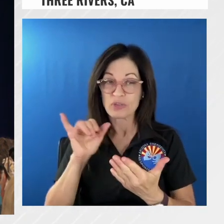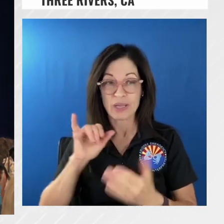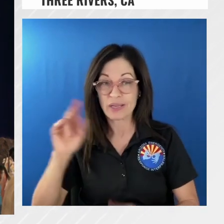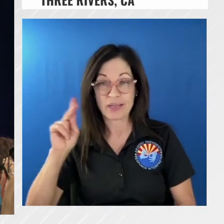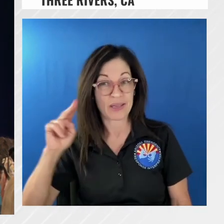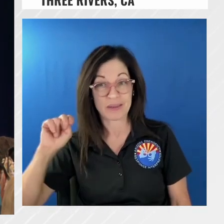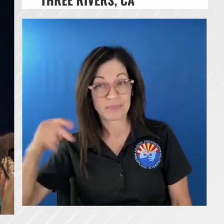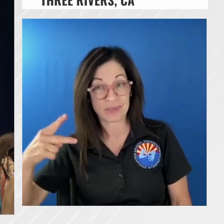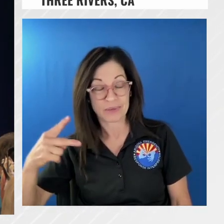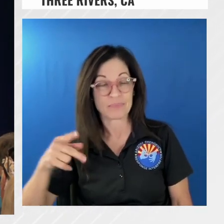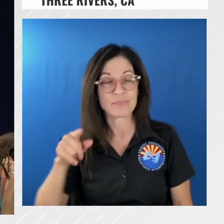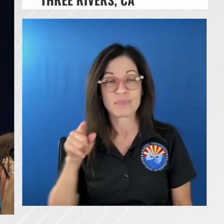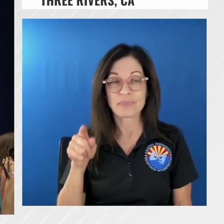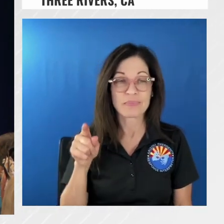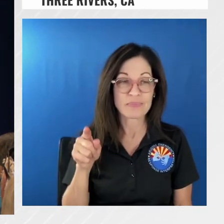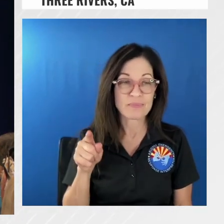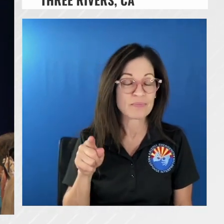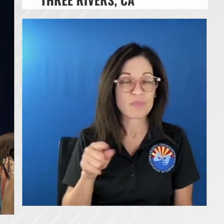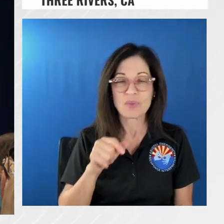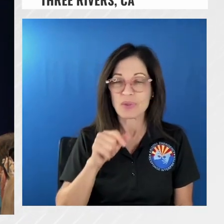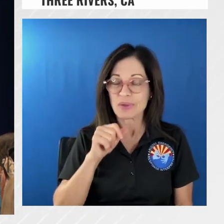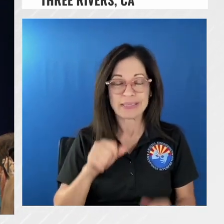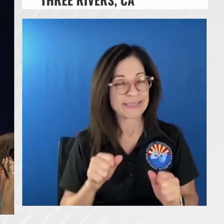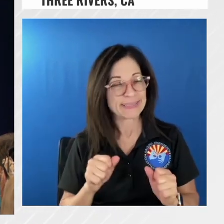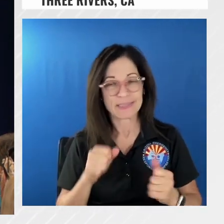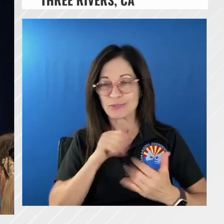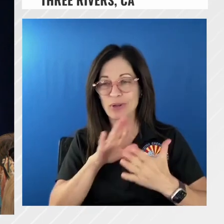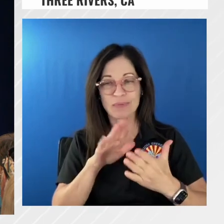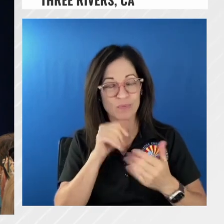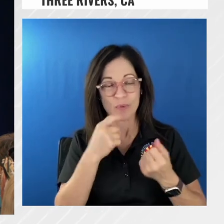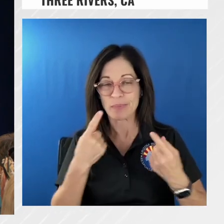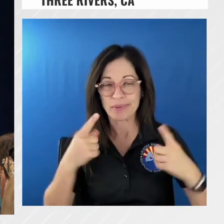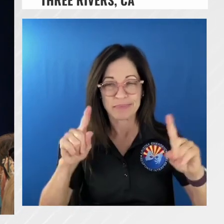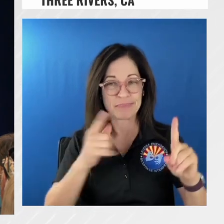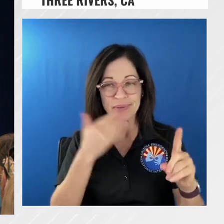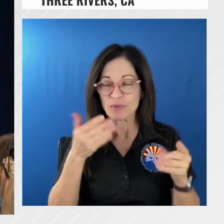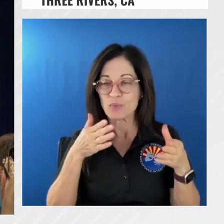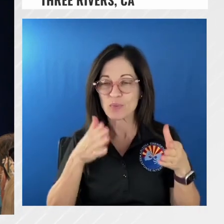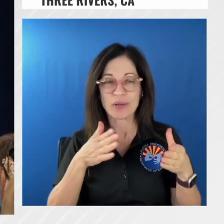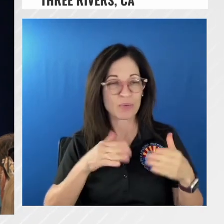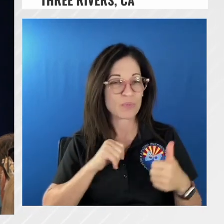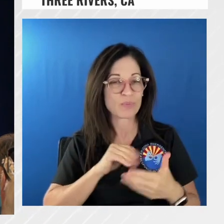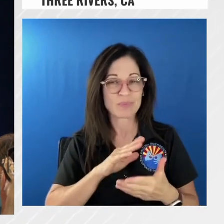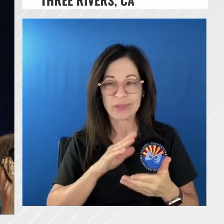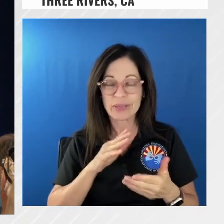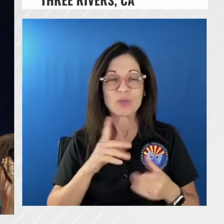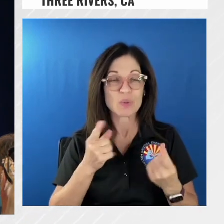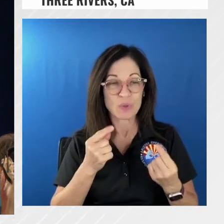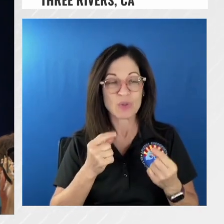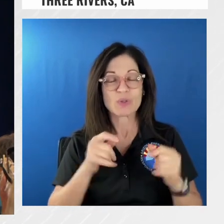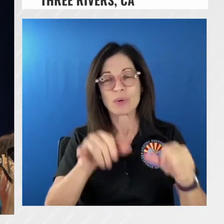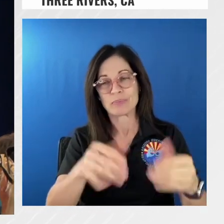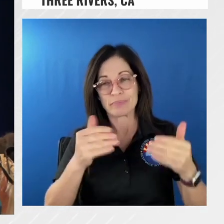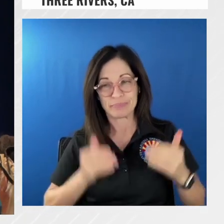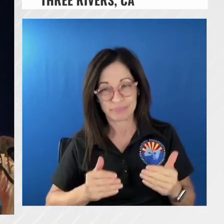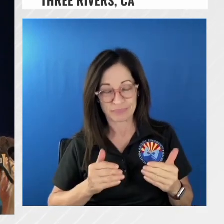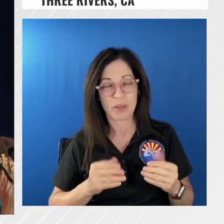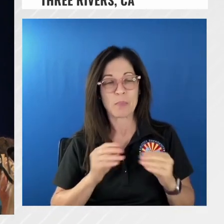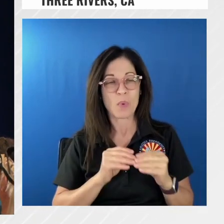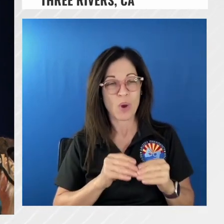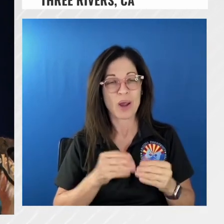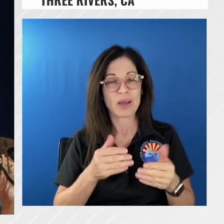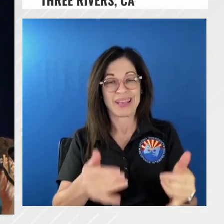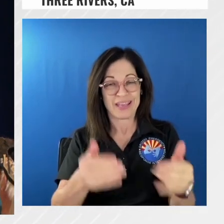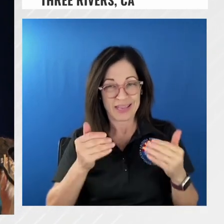not going to be effective way to go after this fire it means then dropping back to indirect when we do